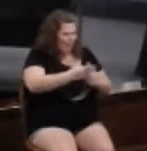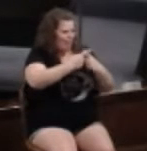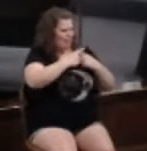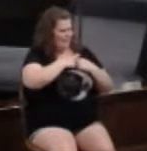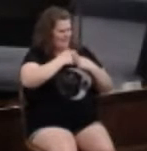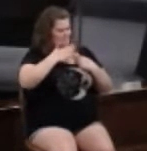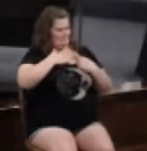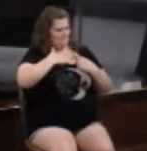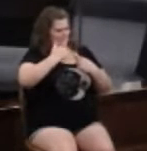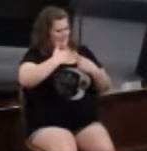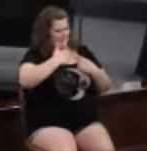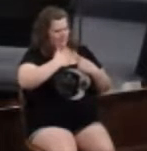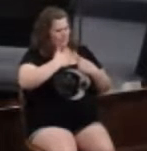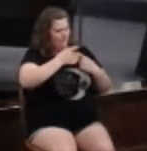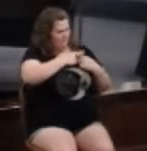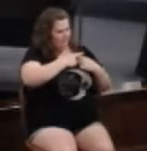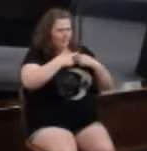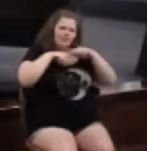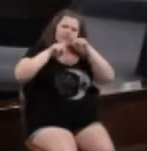understanding.